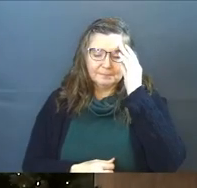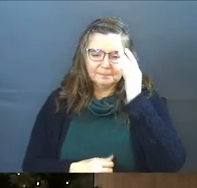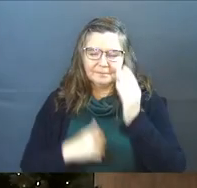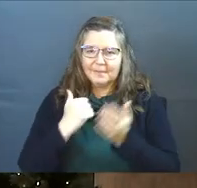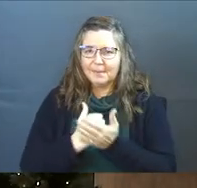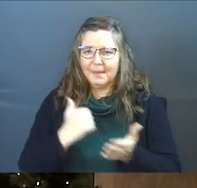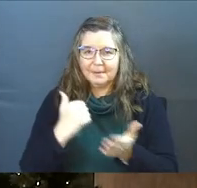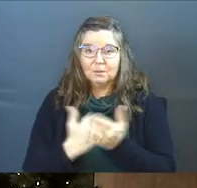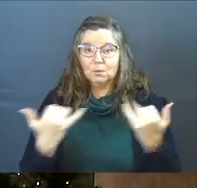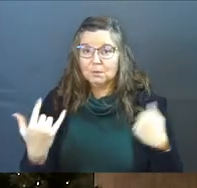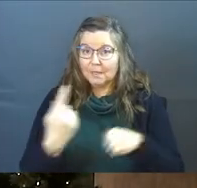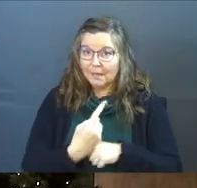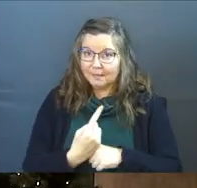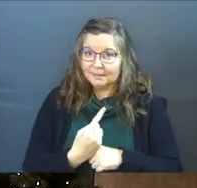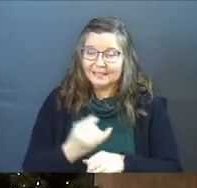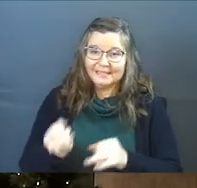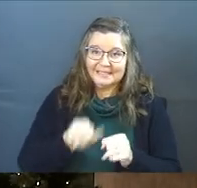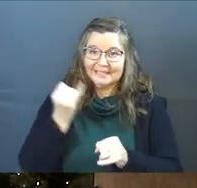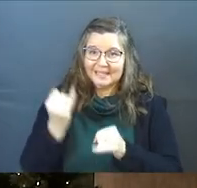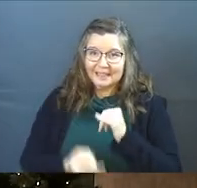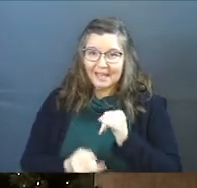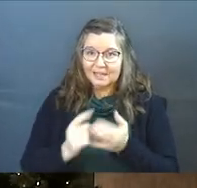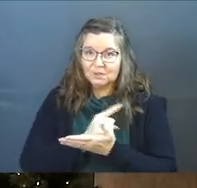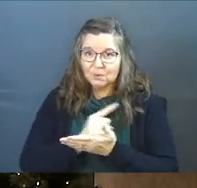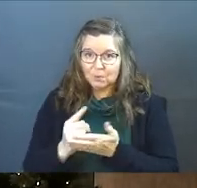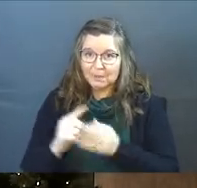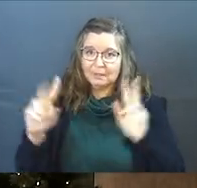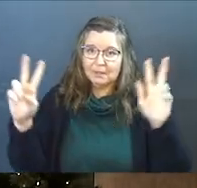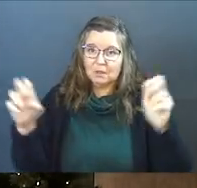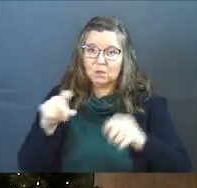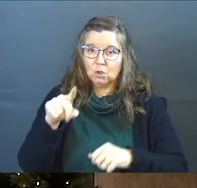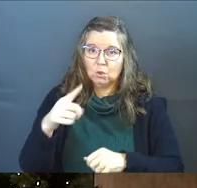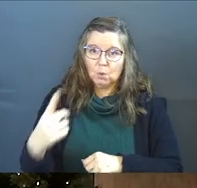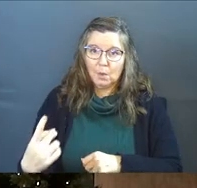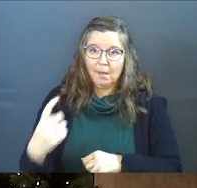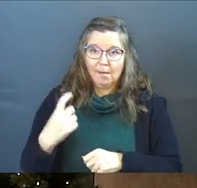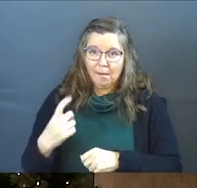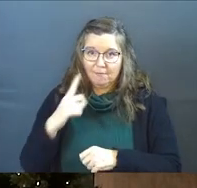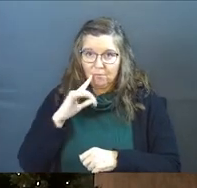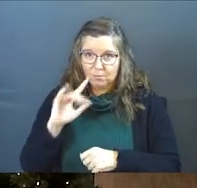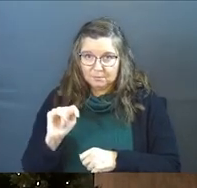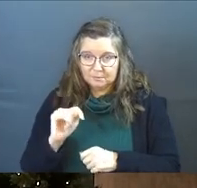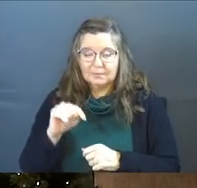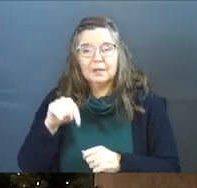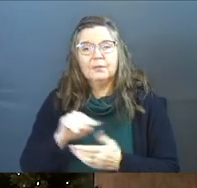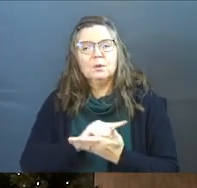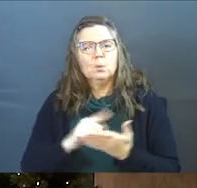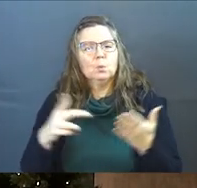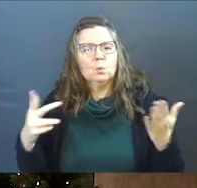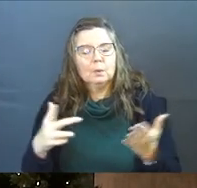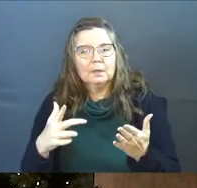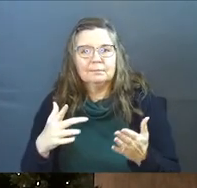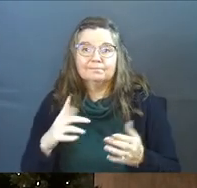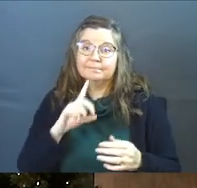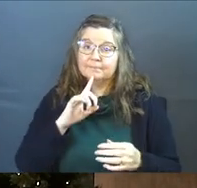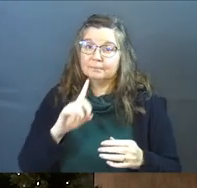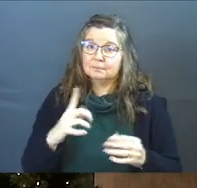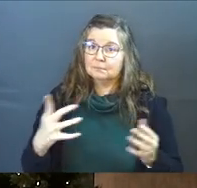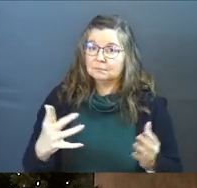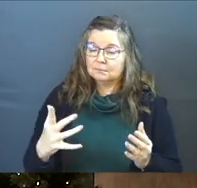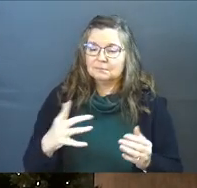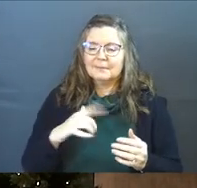Amen, amen. So today is the last week in the U.S. Sports Series, and this week essentially